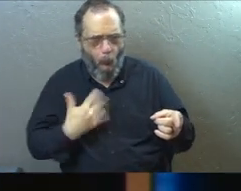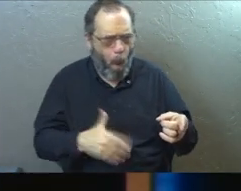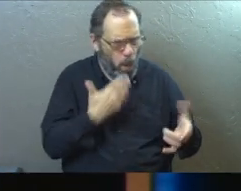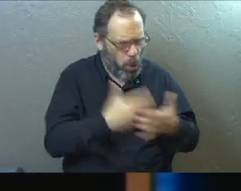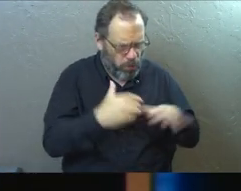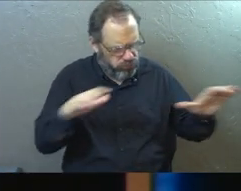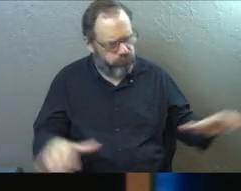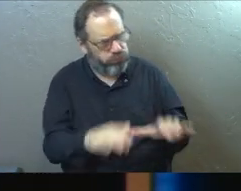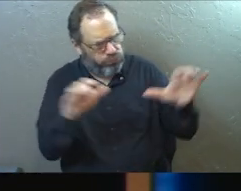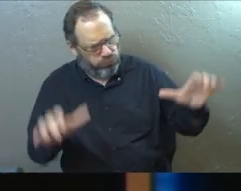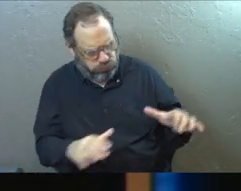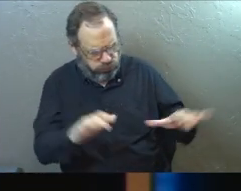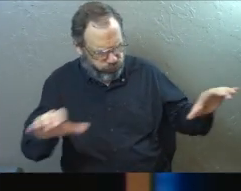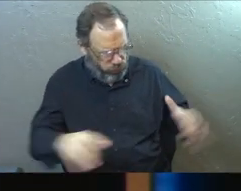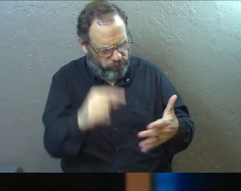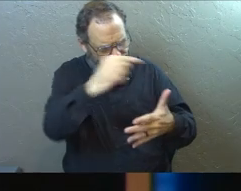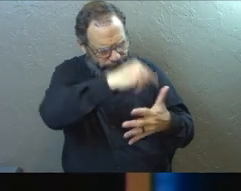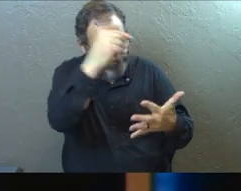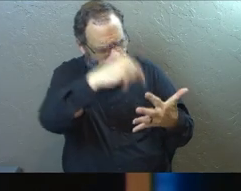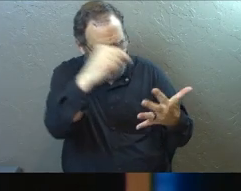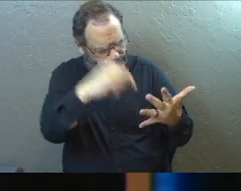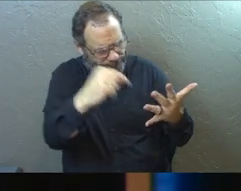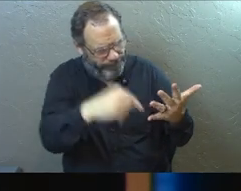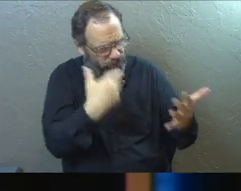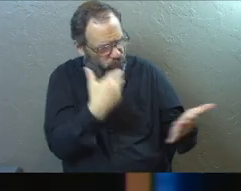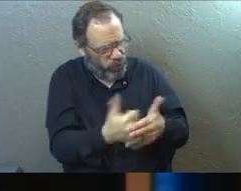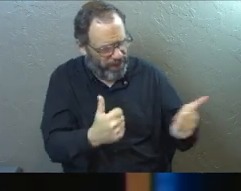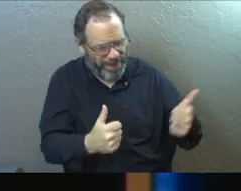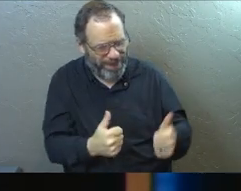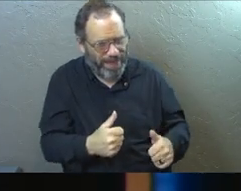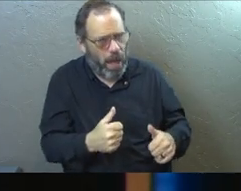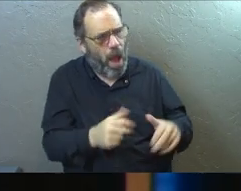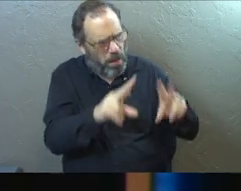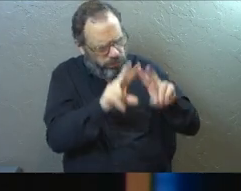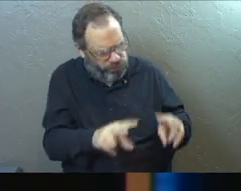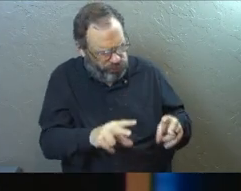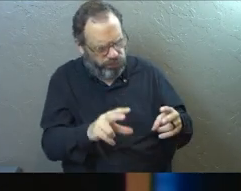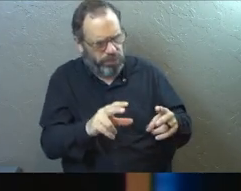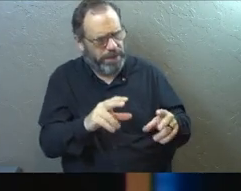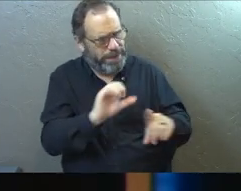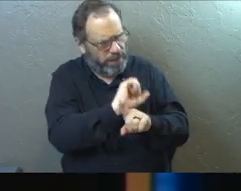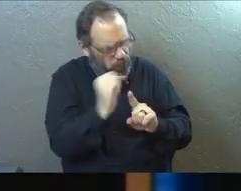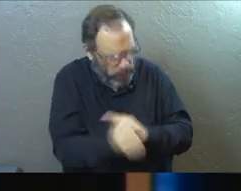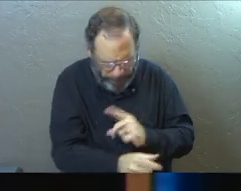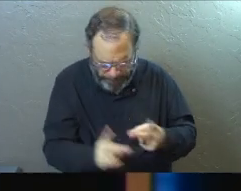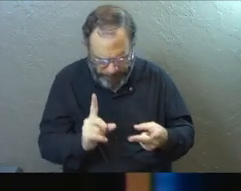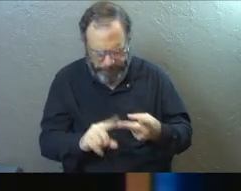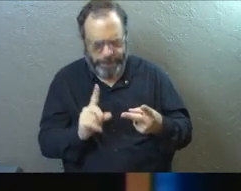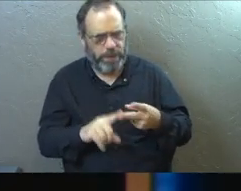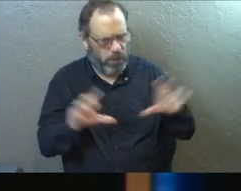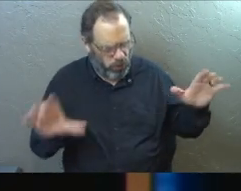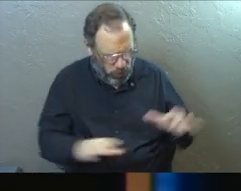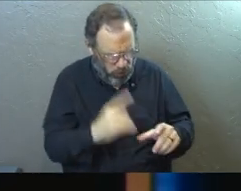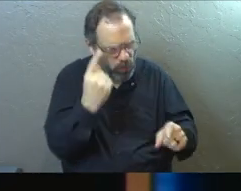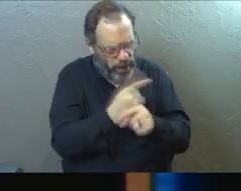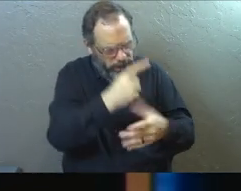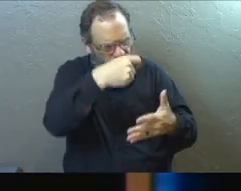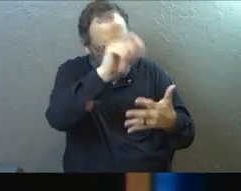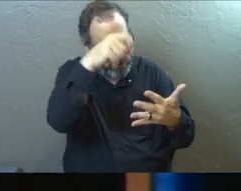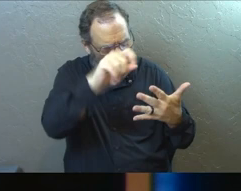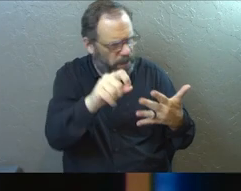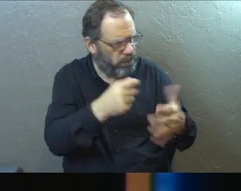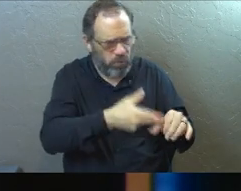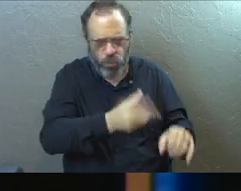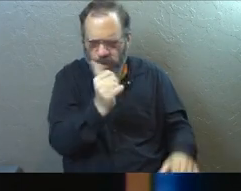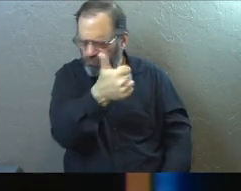see all the different things that you're doing and they're good things, right? You are examining these cases. You're looking at these things. You're doing what you need to do. You're not